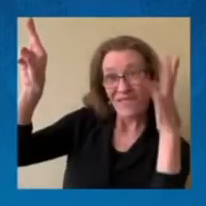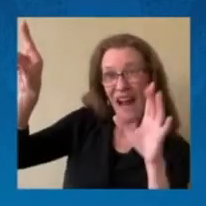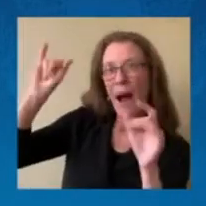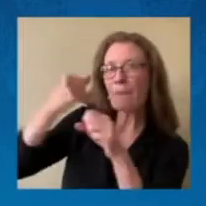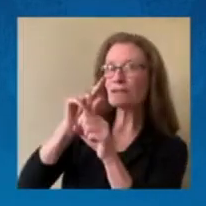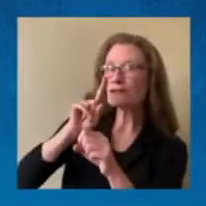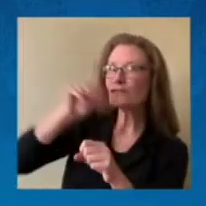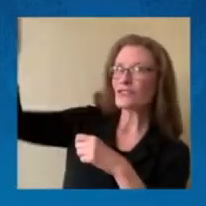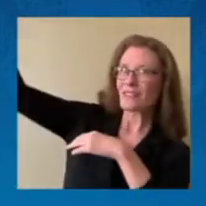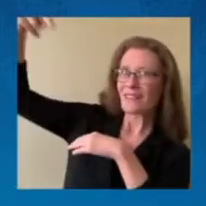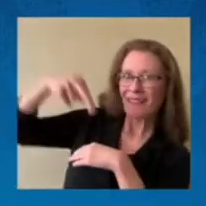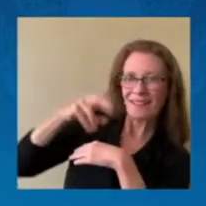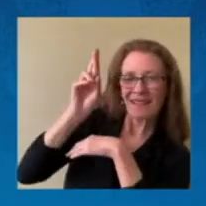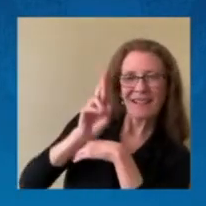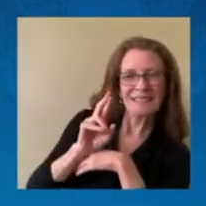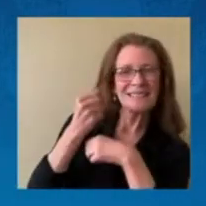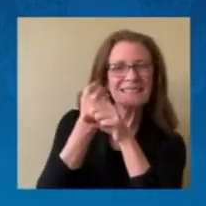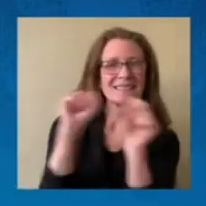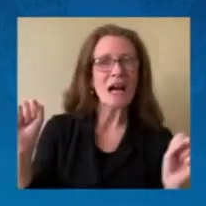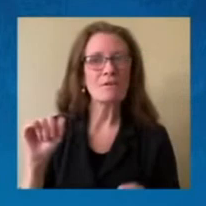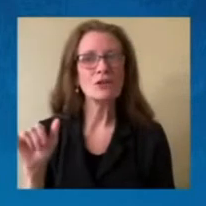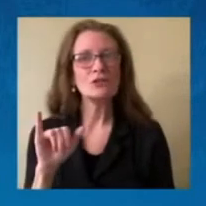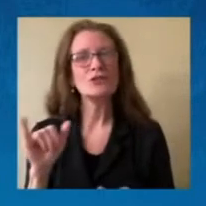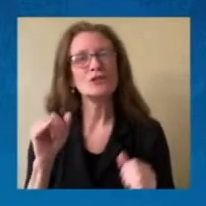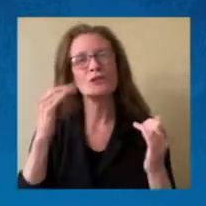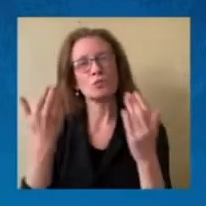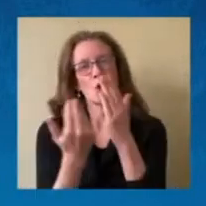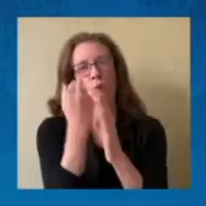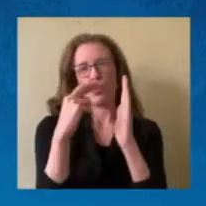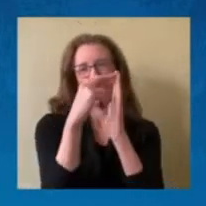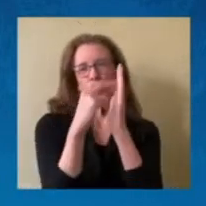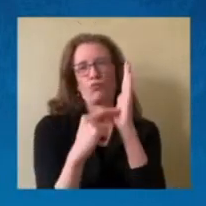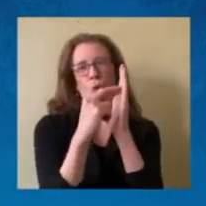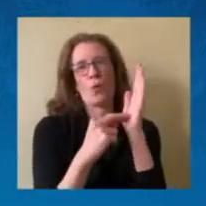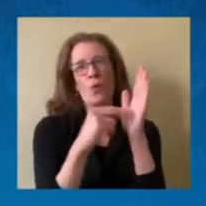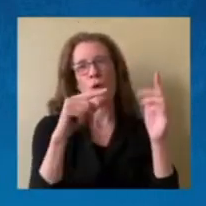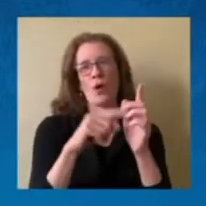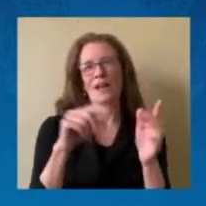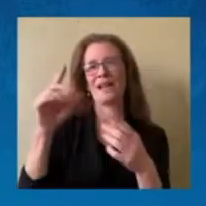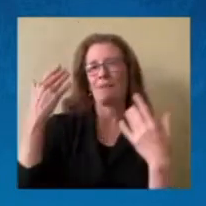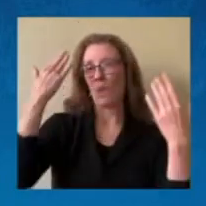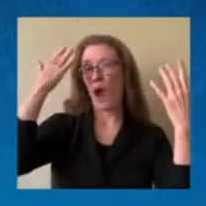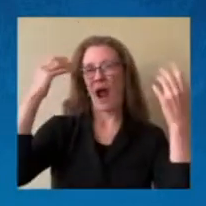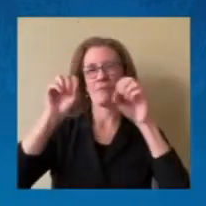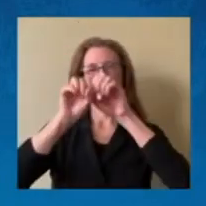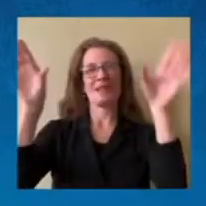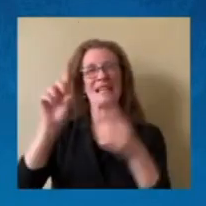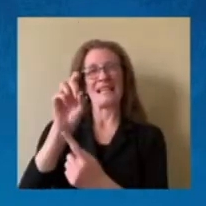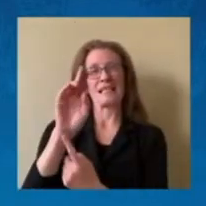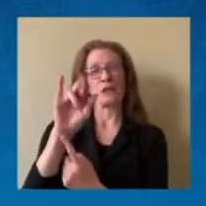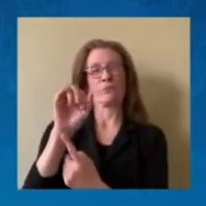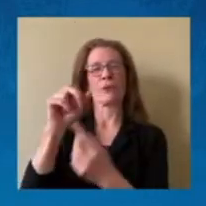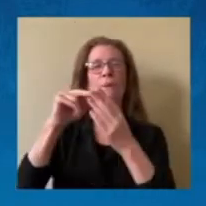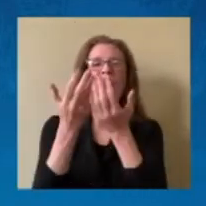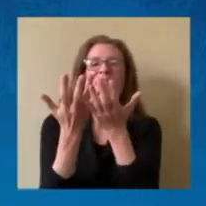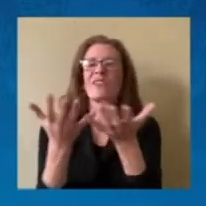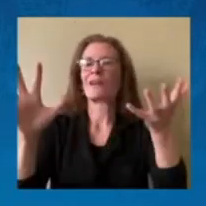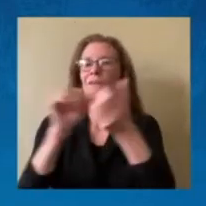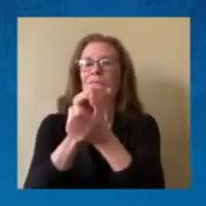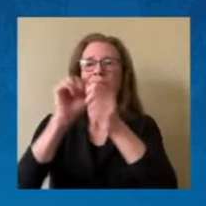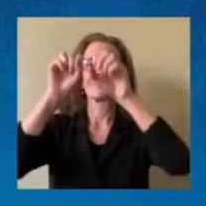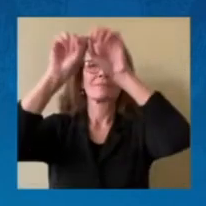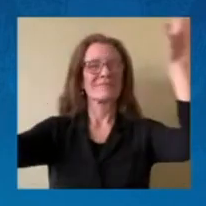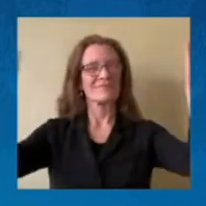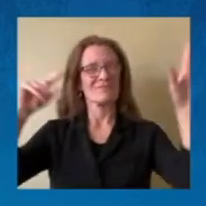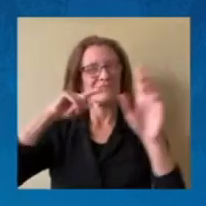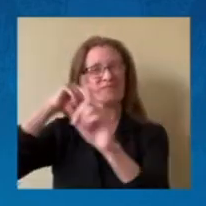orbital debris mitigation. So the idea which we hope to be ready to propose in spring of 2022 is to